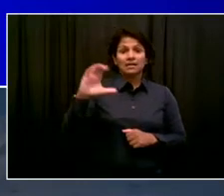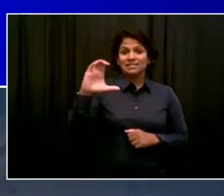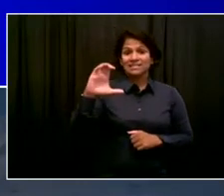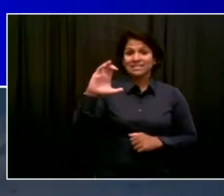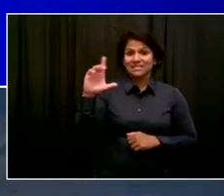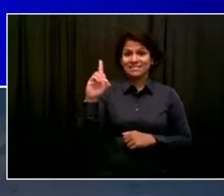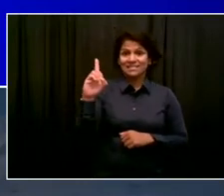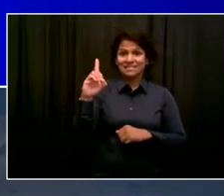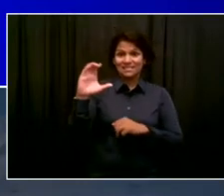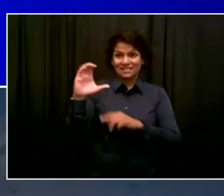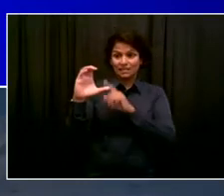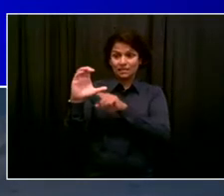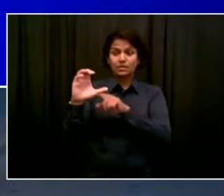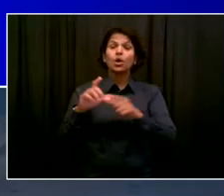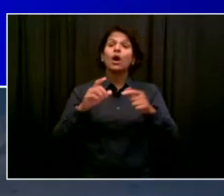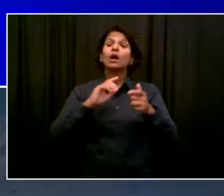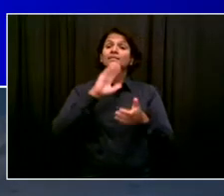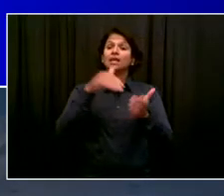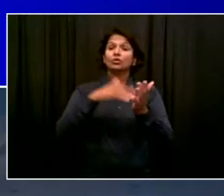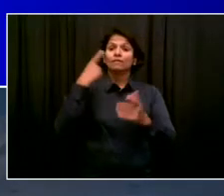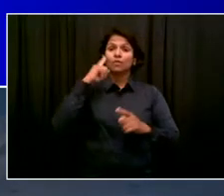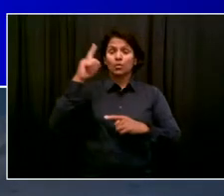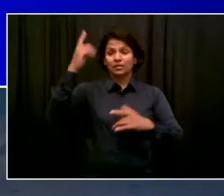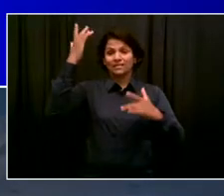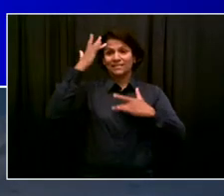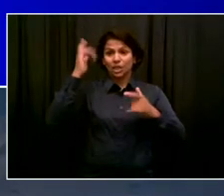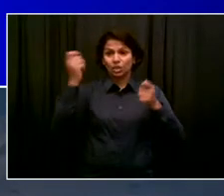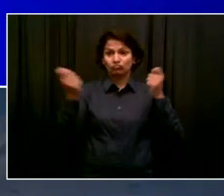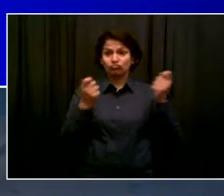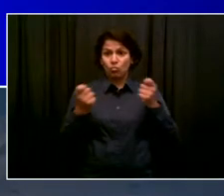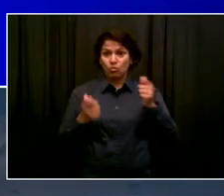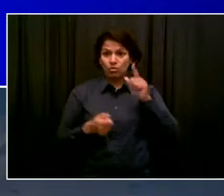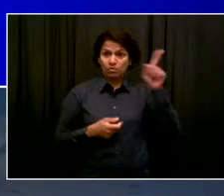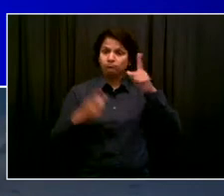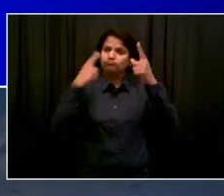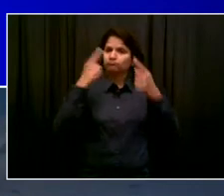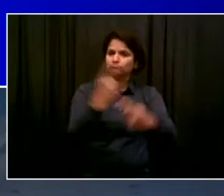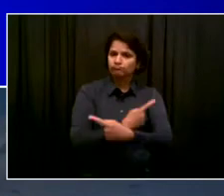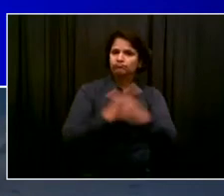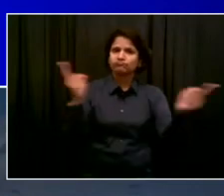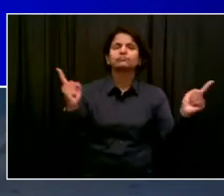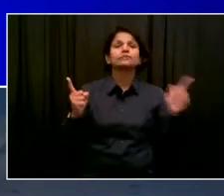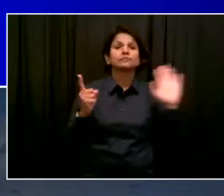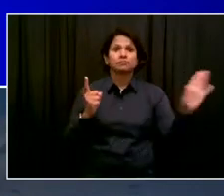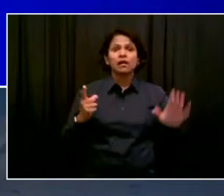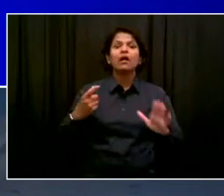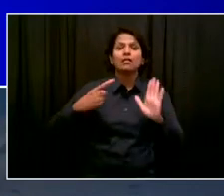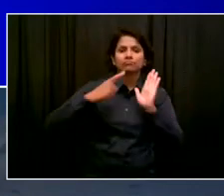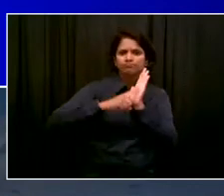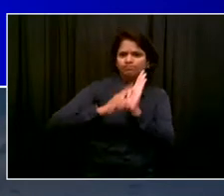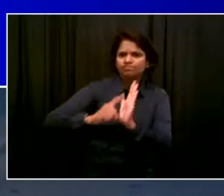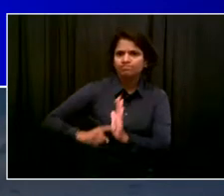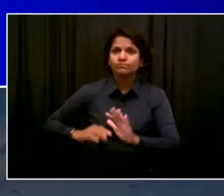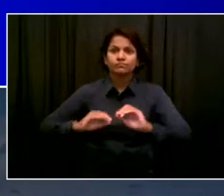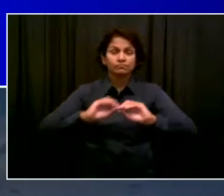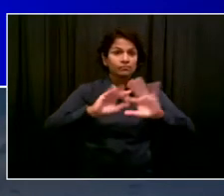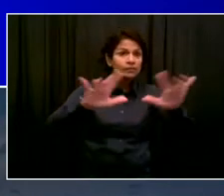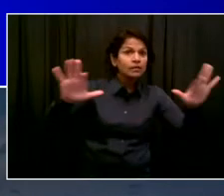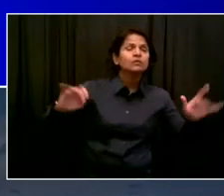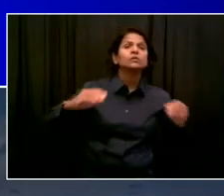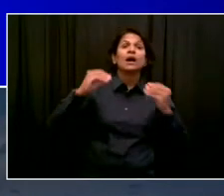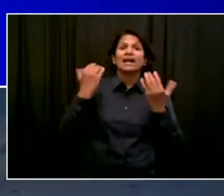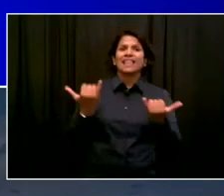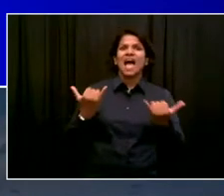The background research, we've reviewed the recommendations. We're updating our mask guidance based on the latest data and science. So